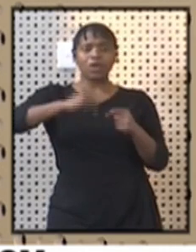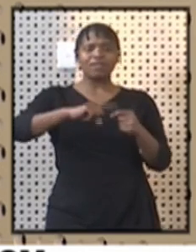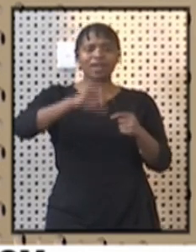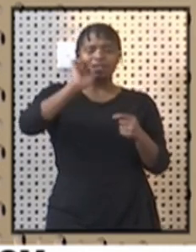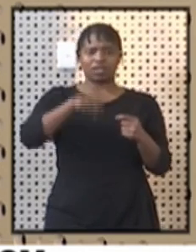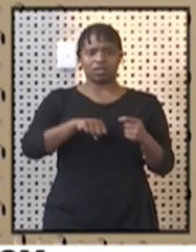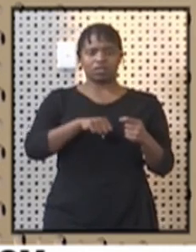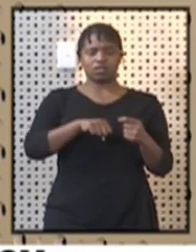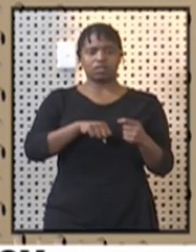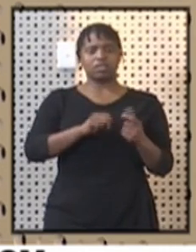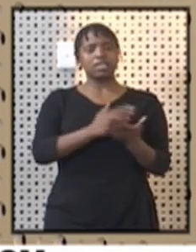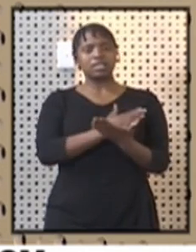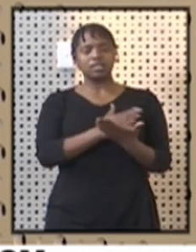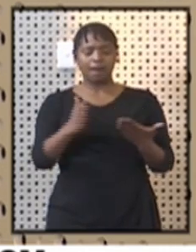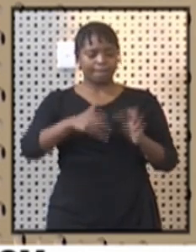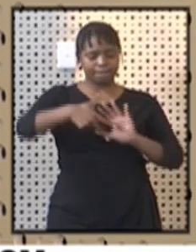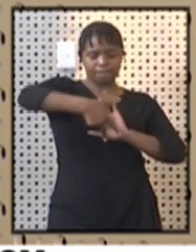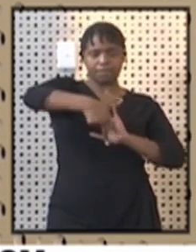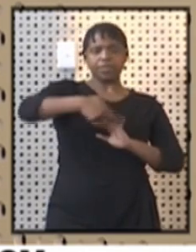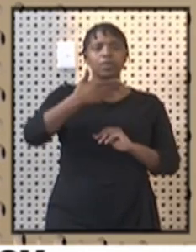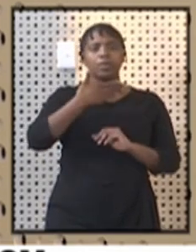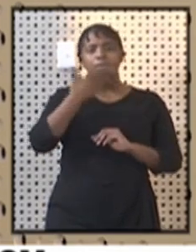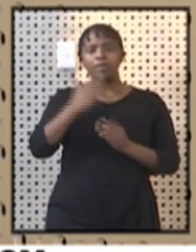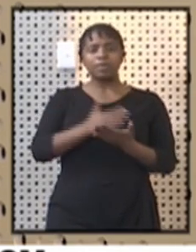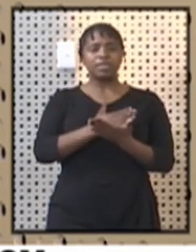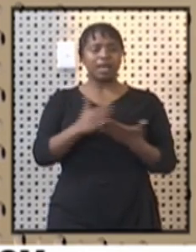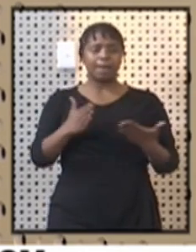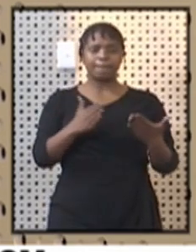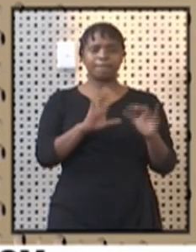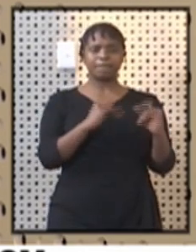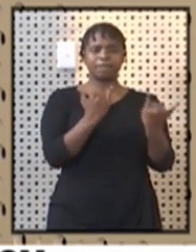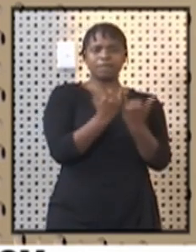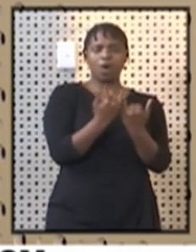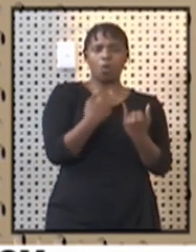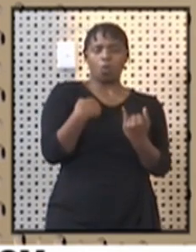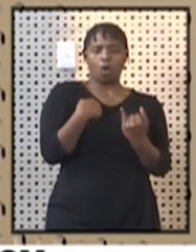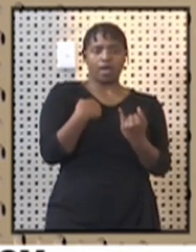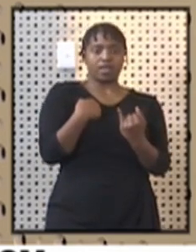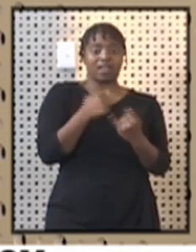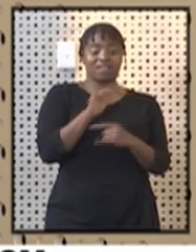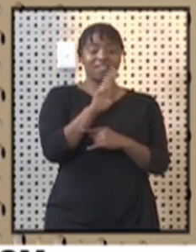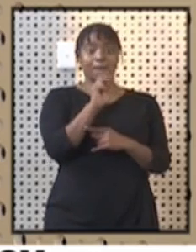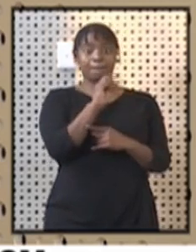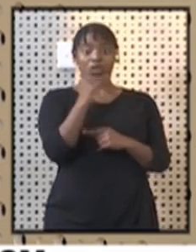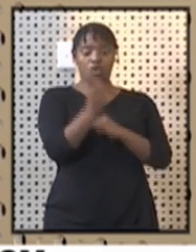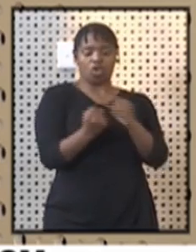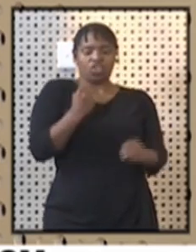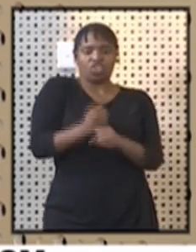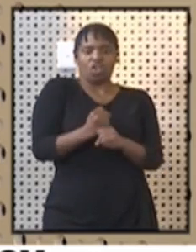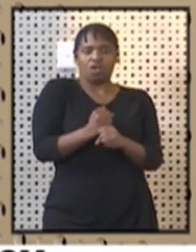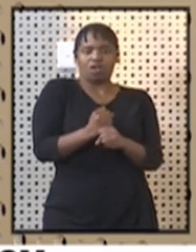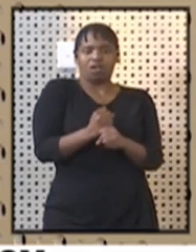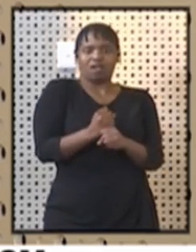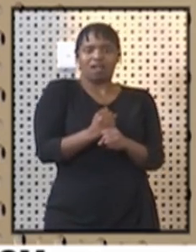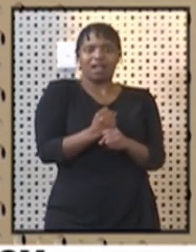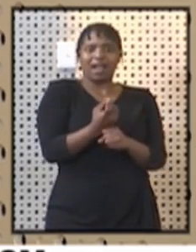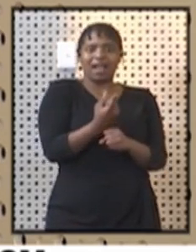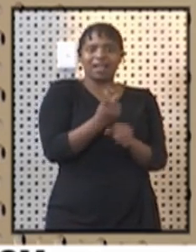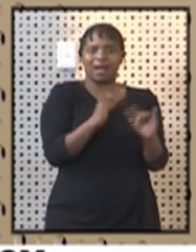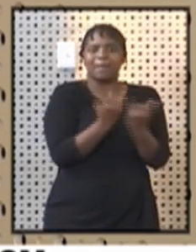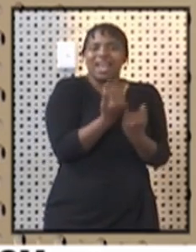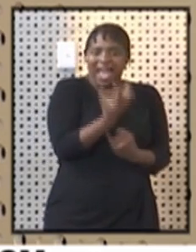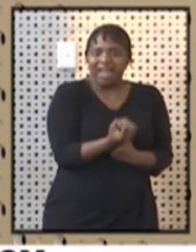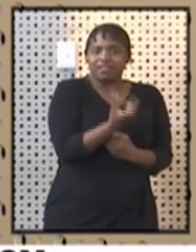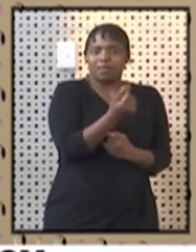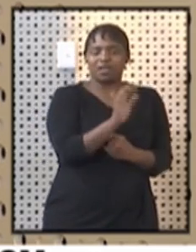Residents for non-approval range from enterprises with an annual 10 over 5 million and above. This means those who do not qualify